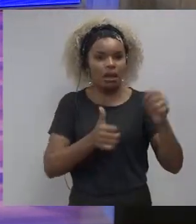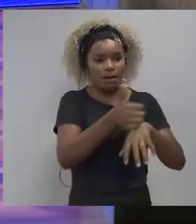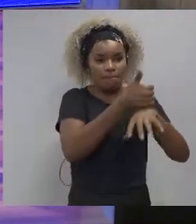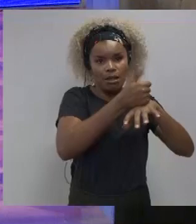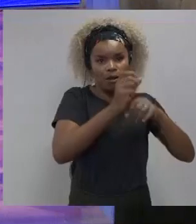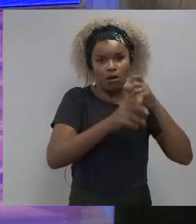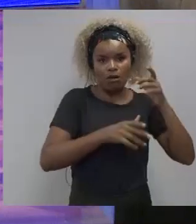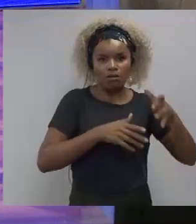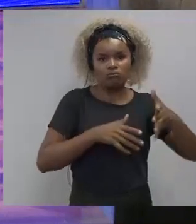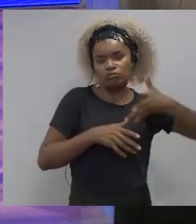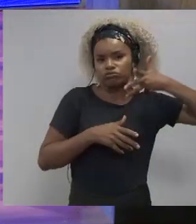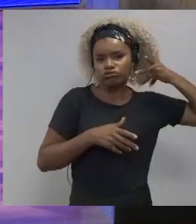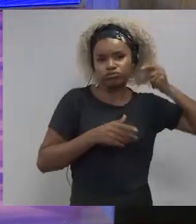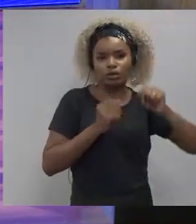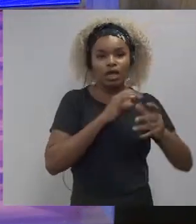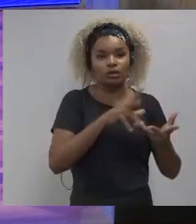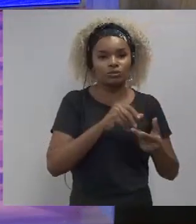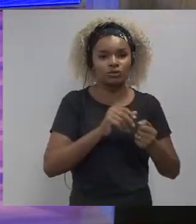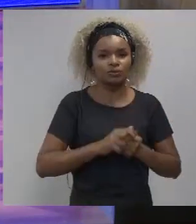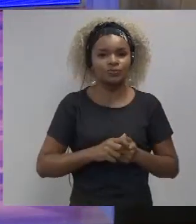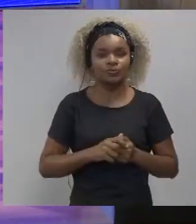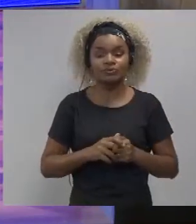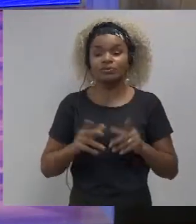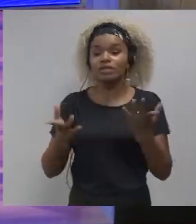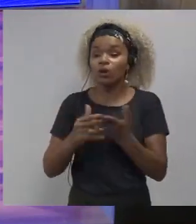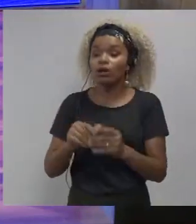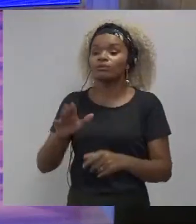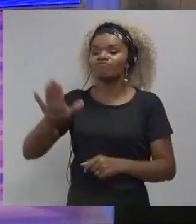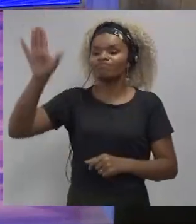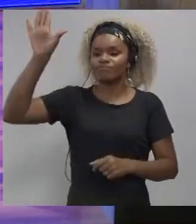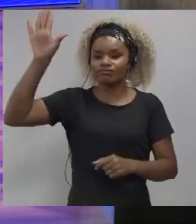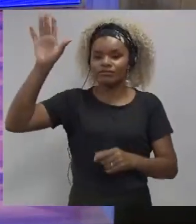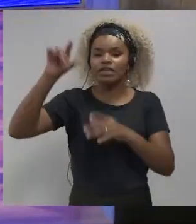okay less than 50% hands up for team two